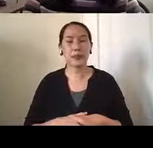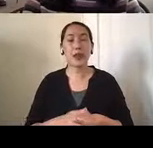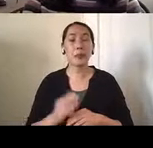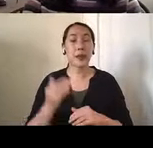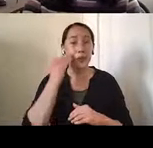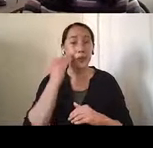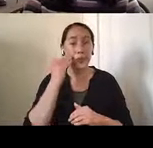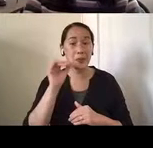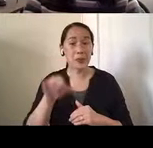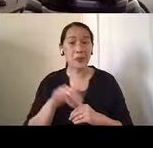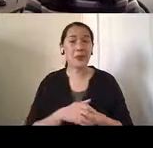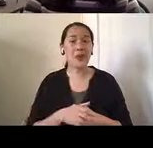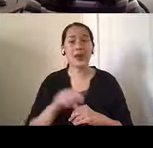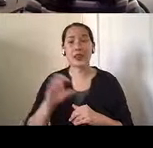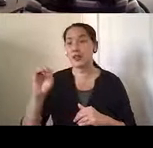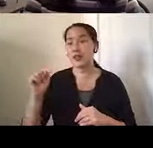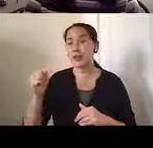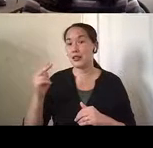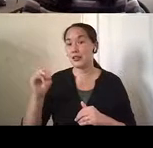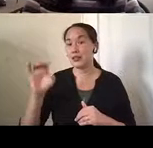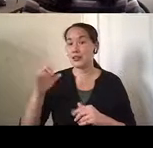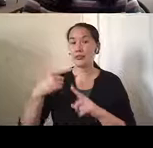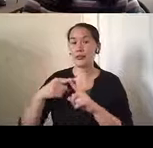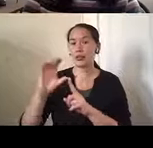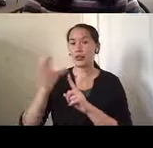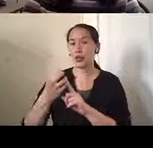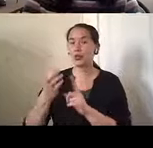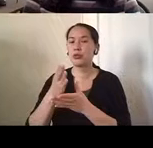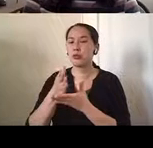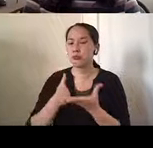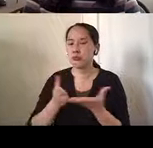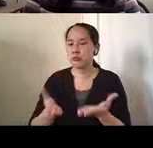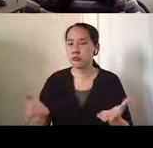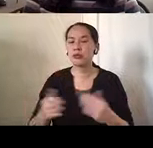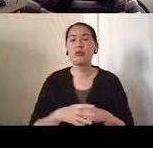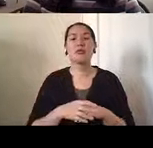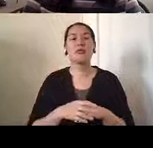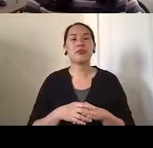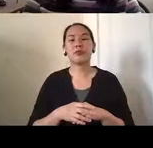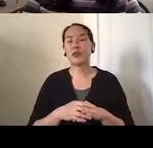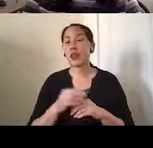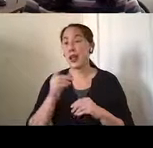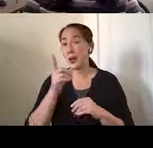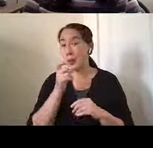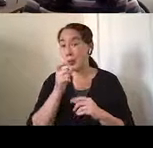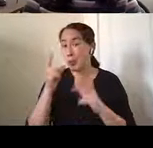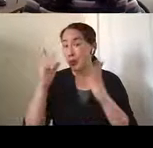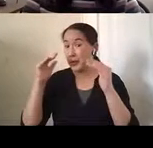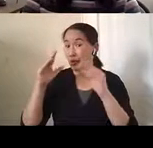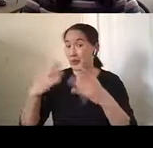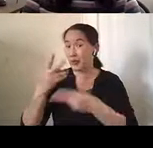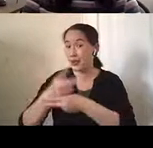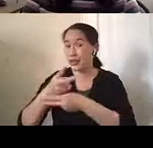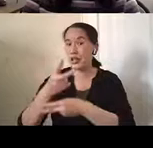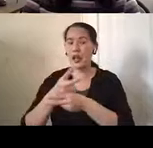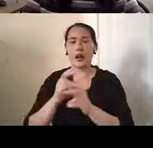ethnic and cultural factors so we need to discuss you know who is expected to provide care, you know how is